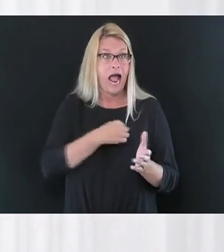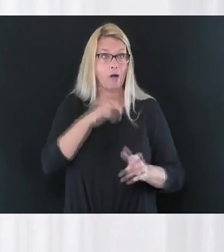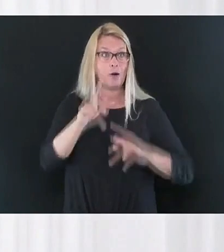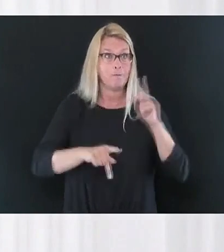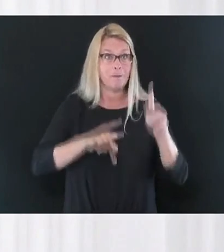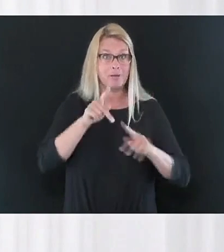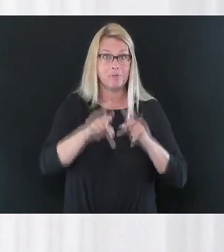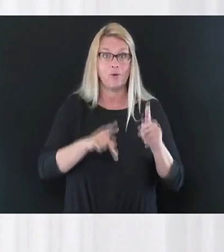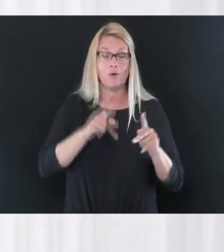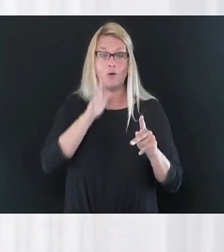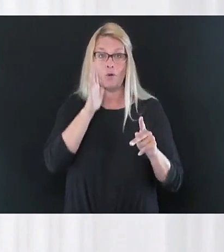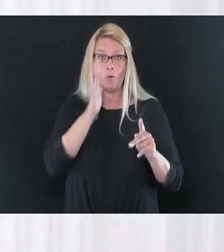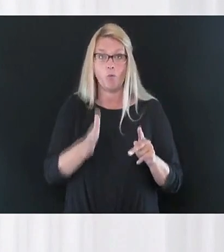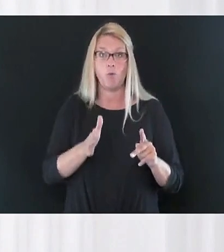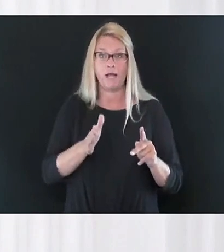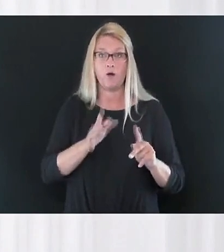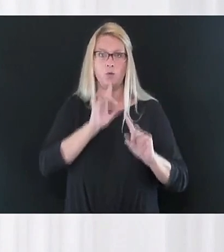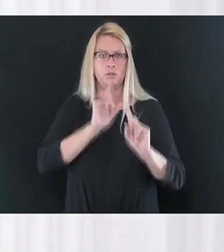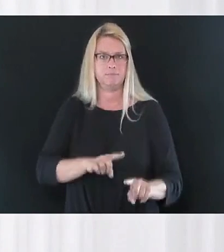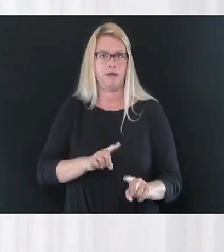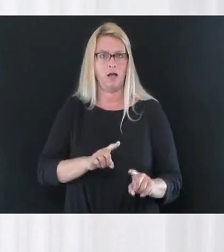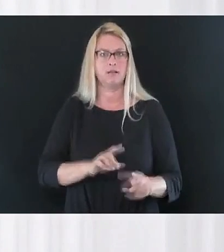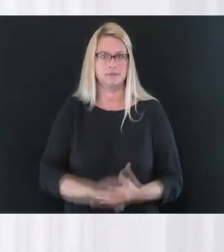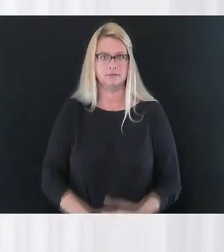answer this call with high distinction.